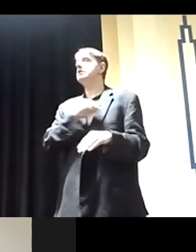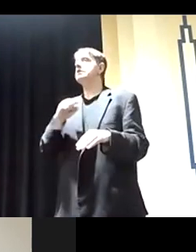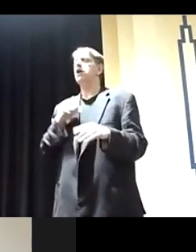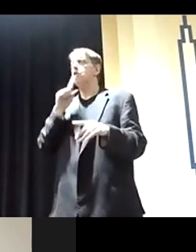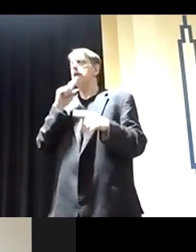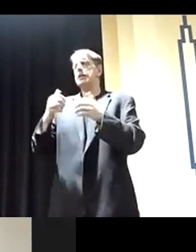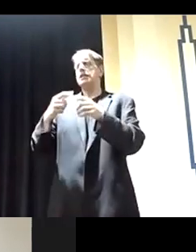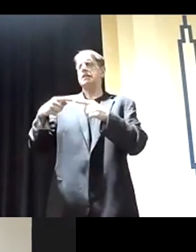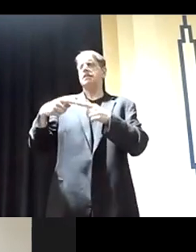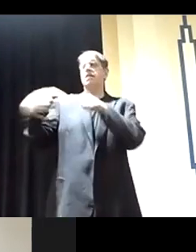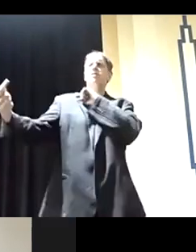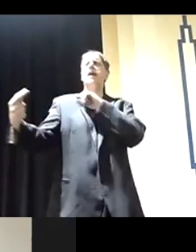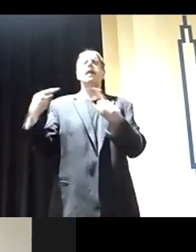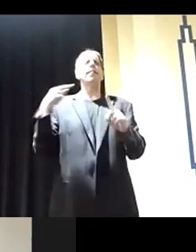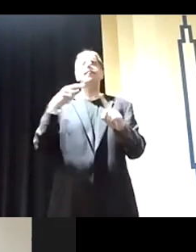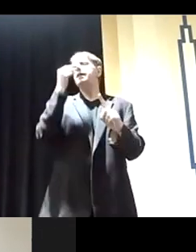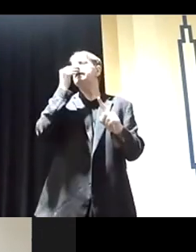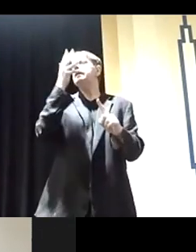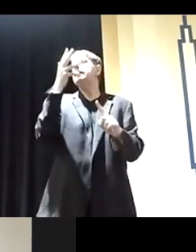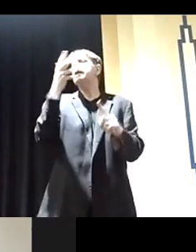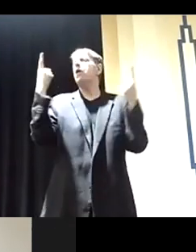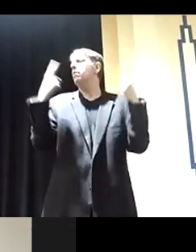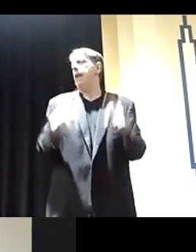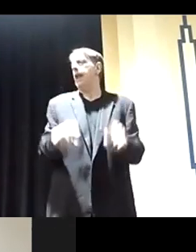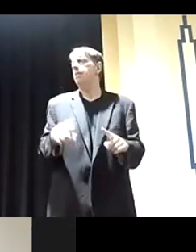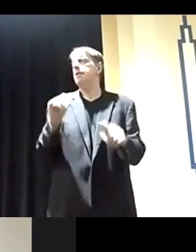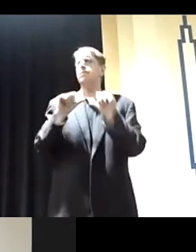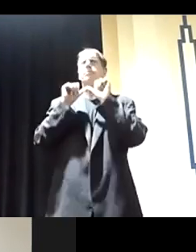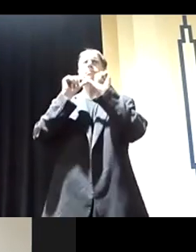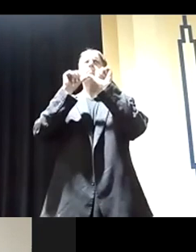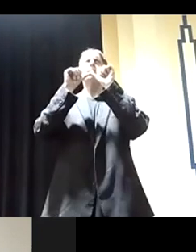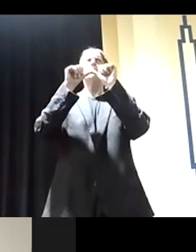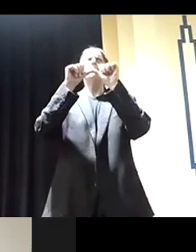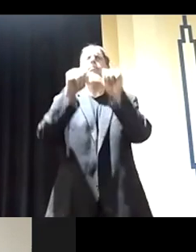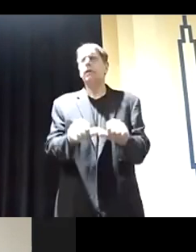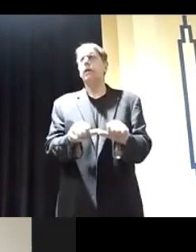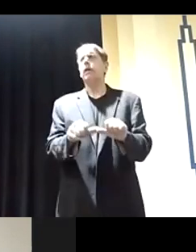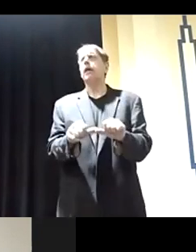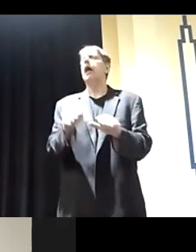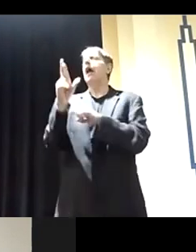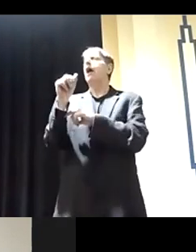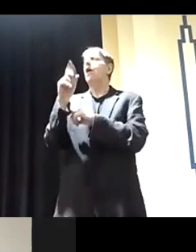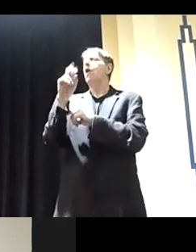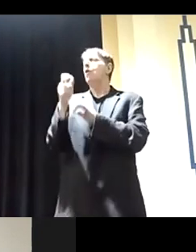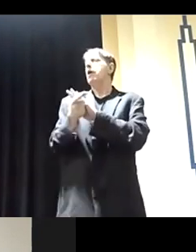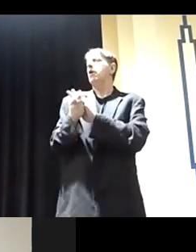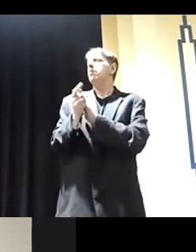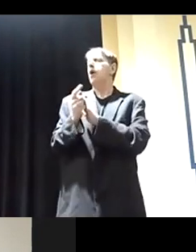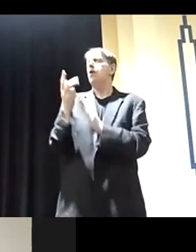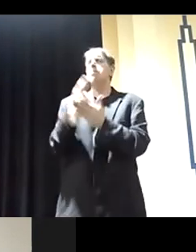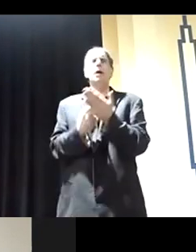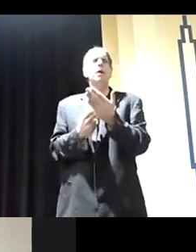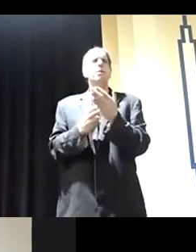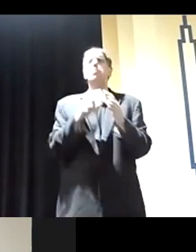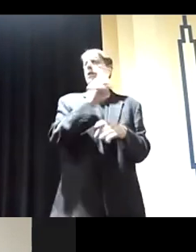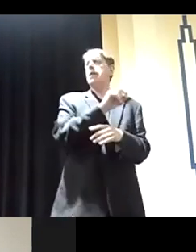And really, I think, did not care that we had these endless wars. And here we had its rare moment of bipartisanship. You may not